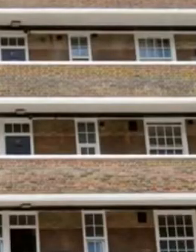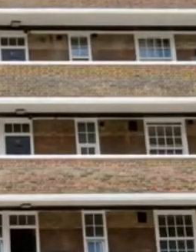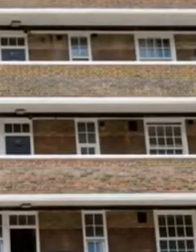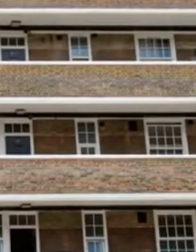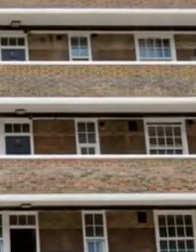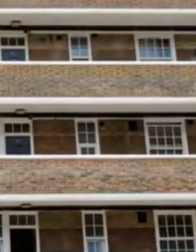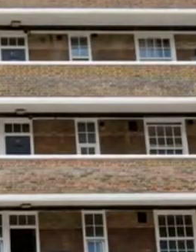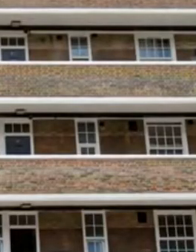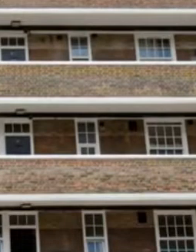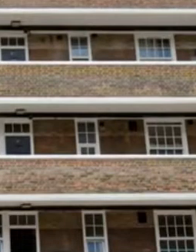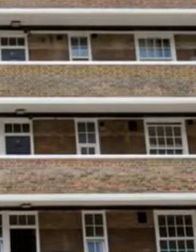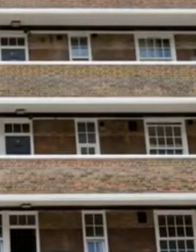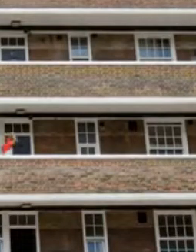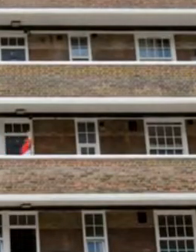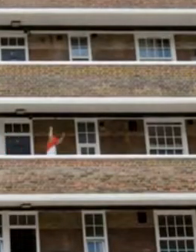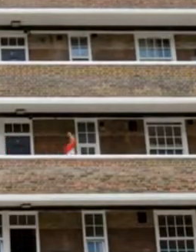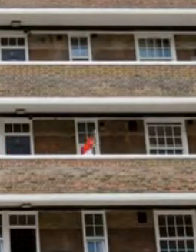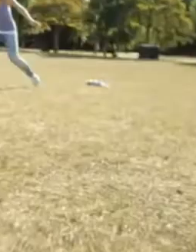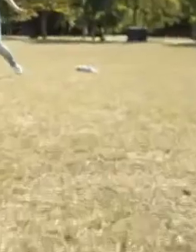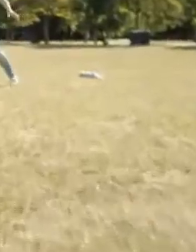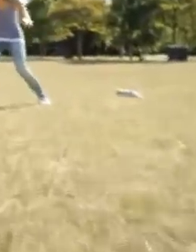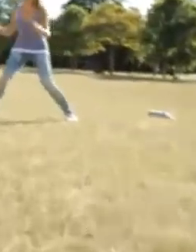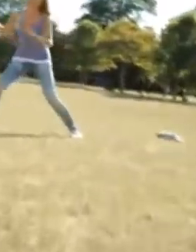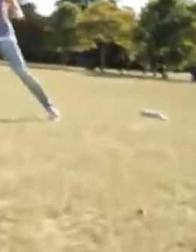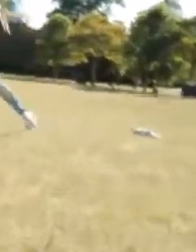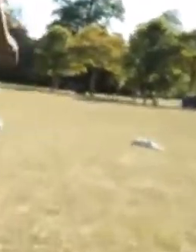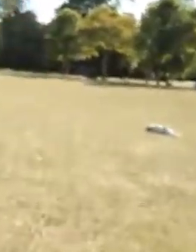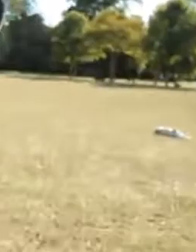Take care.